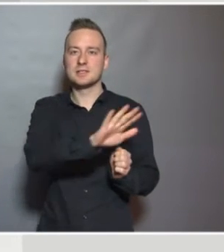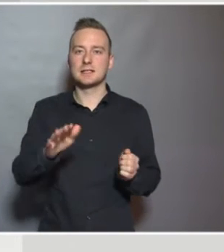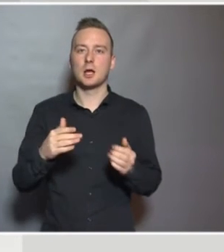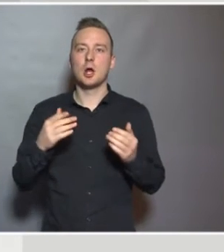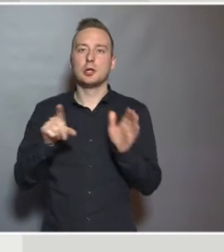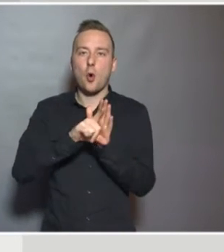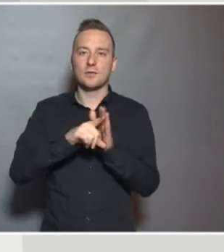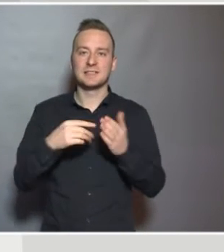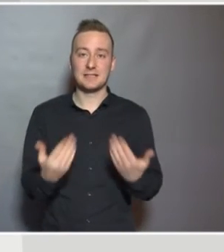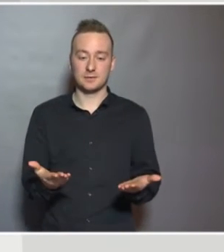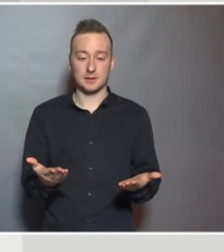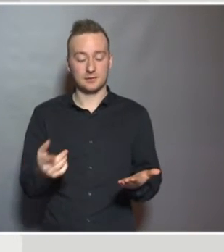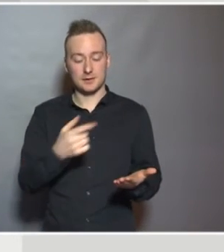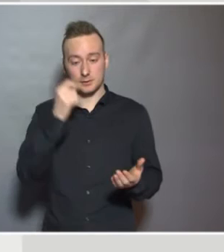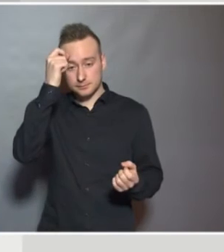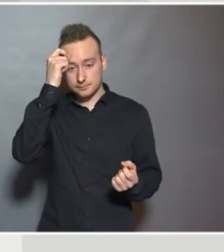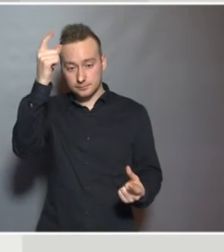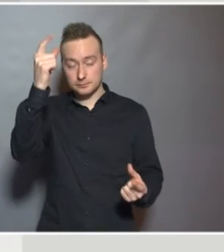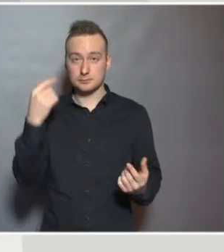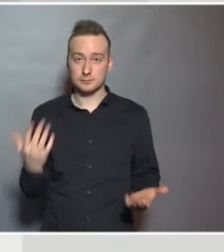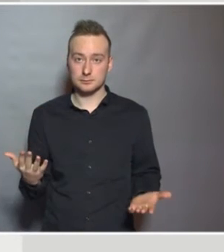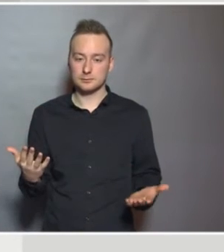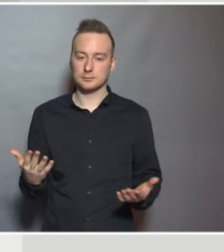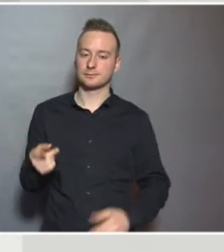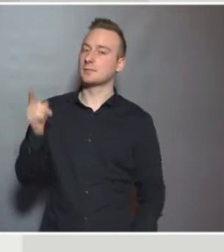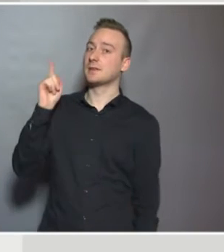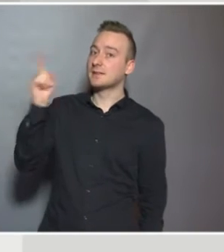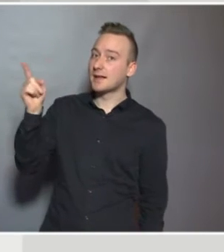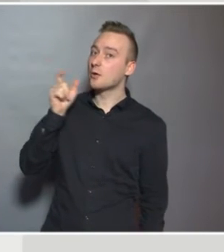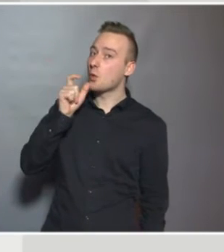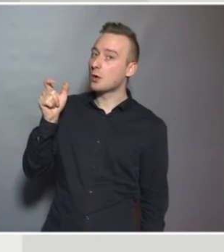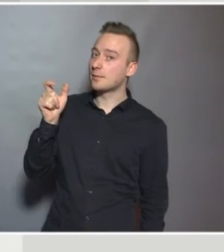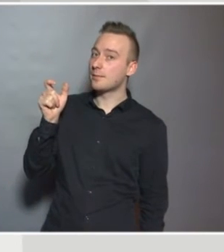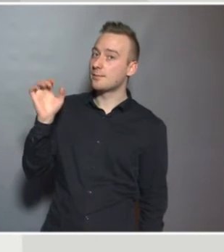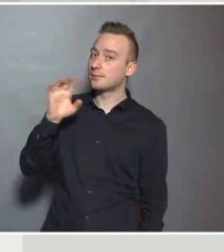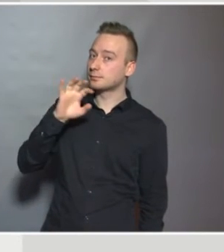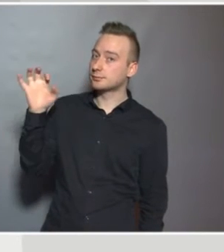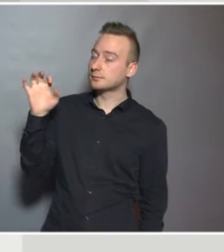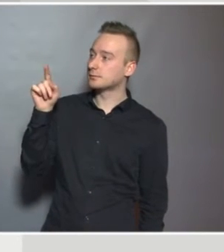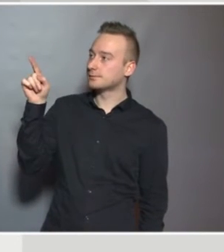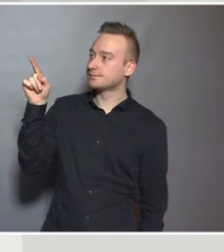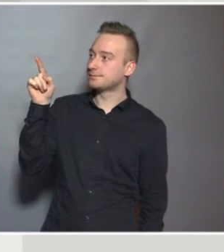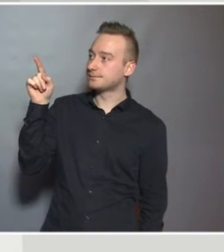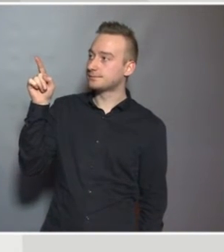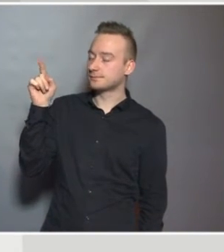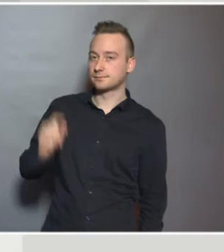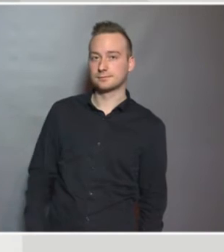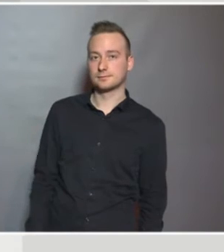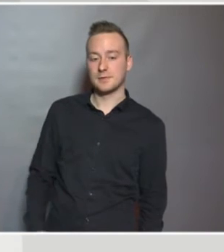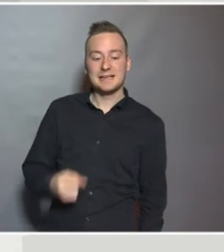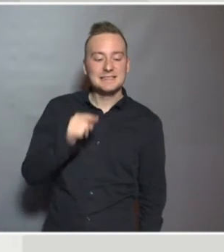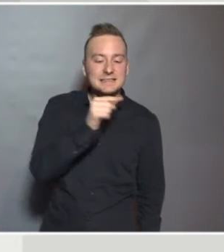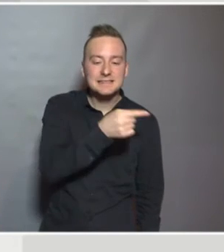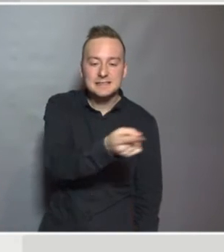what we find is that special educational needs is the term, excuse me, that they have defined